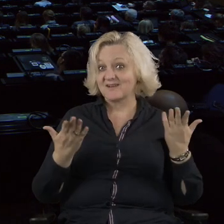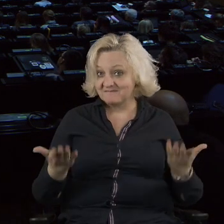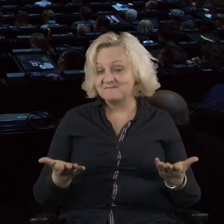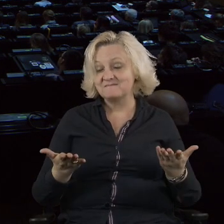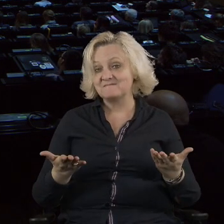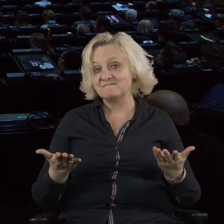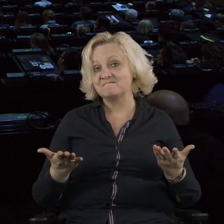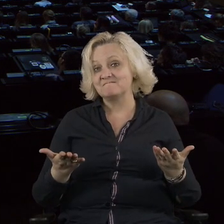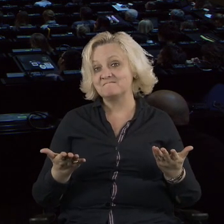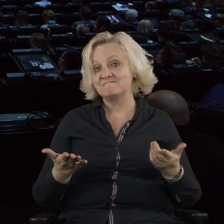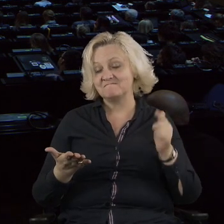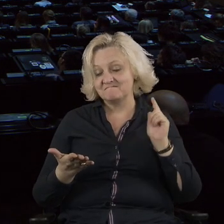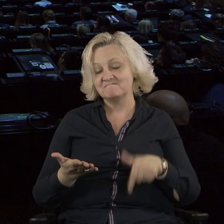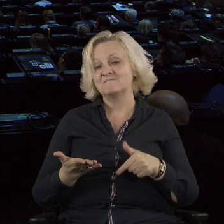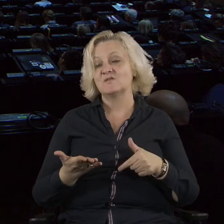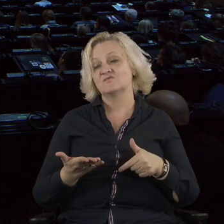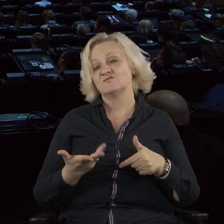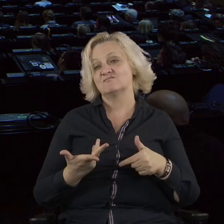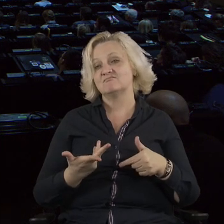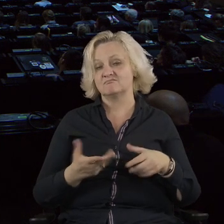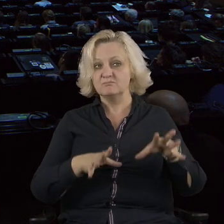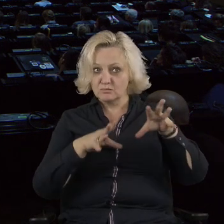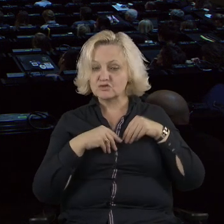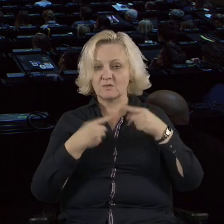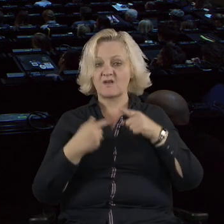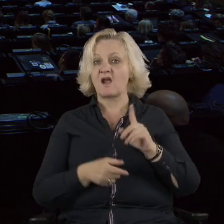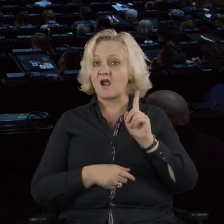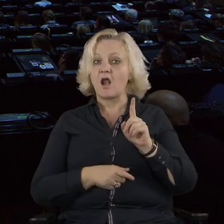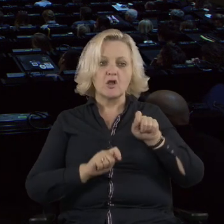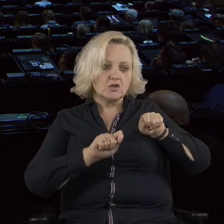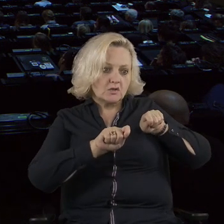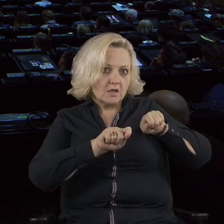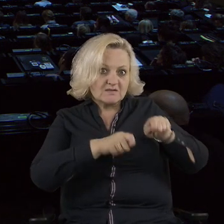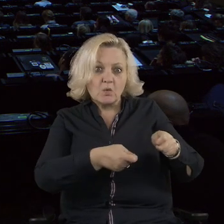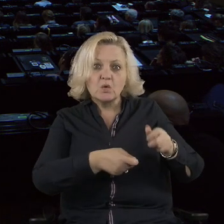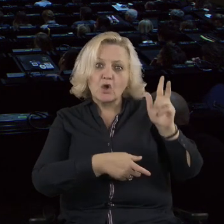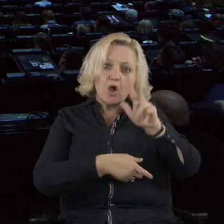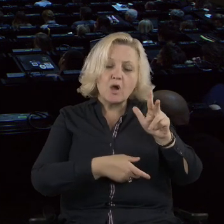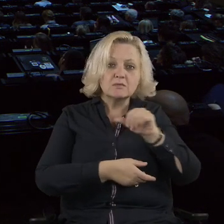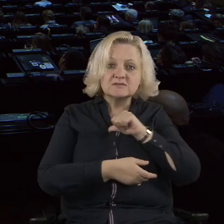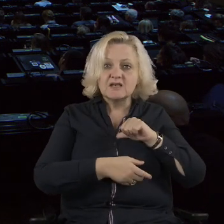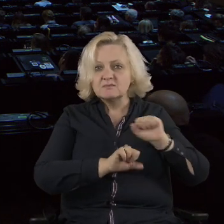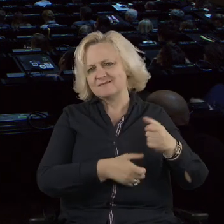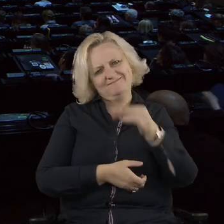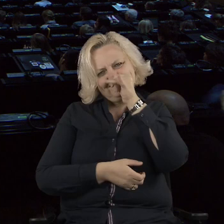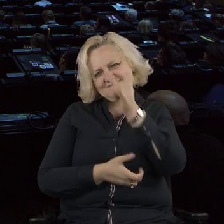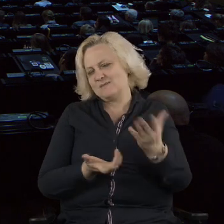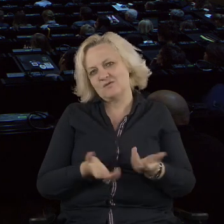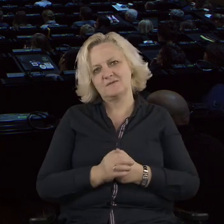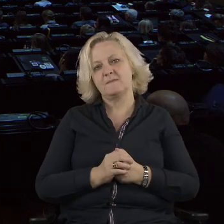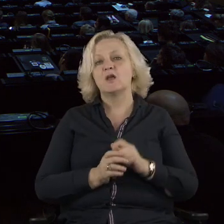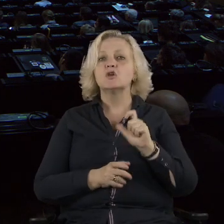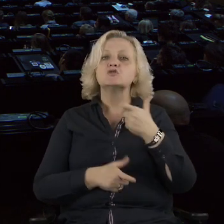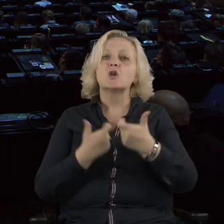force you to do much. Now, where do we go from here? We will be there